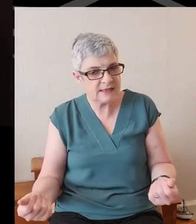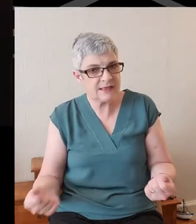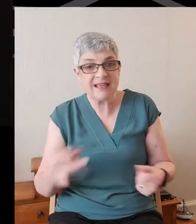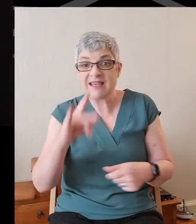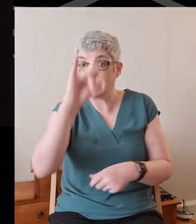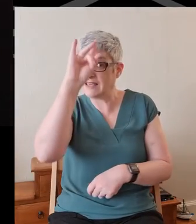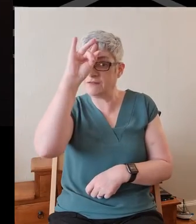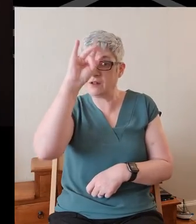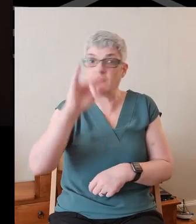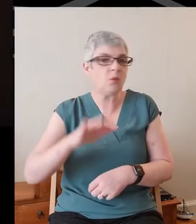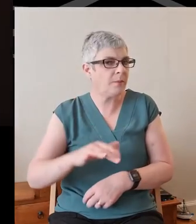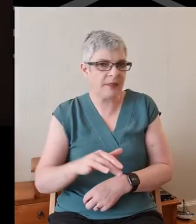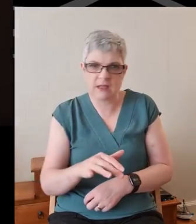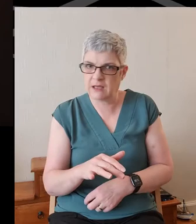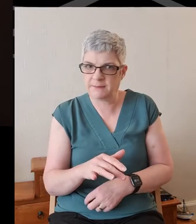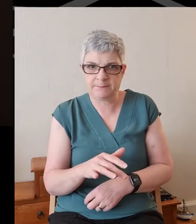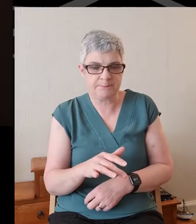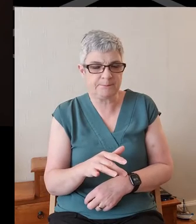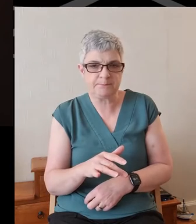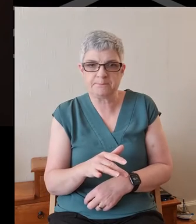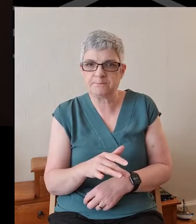evil will be present at all.